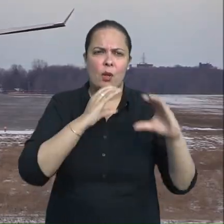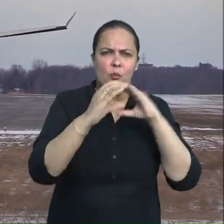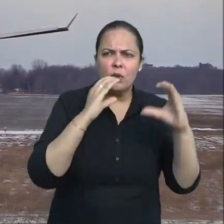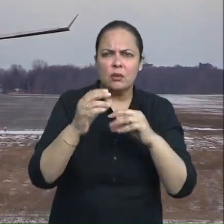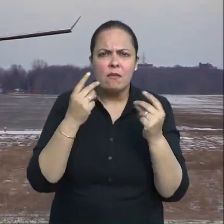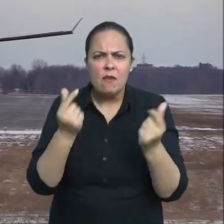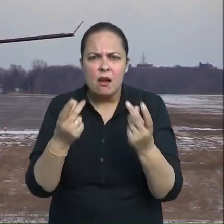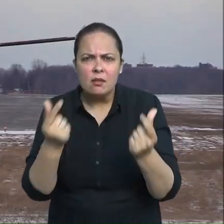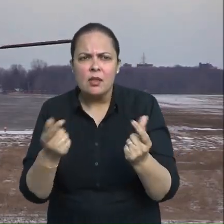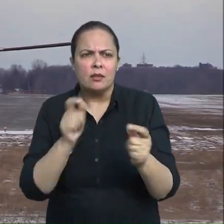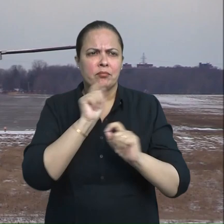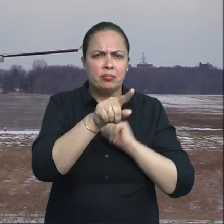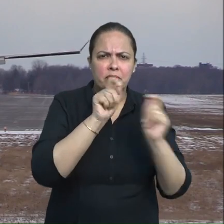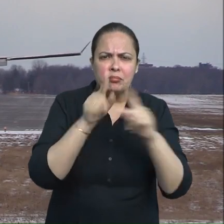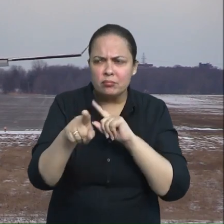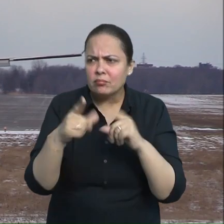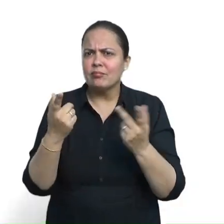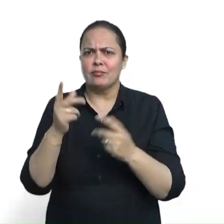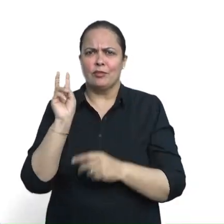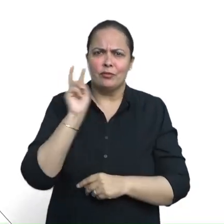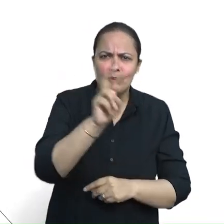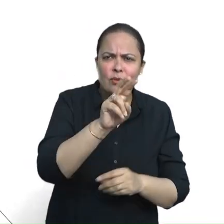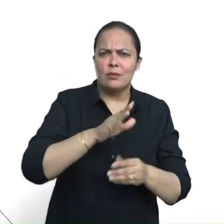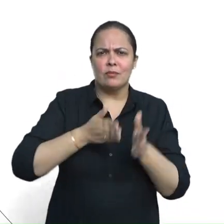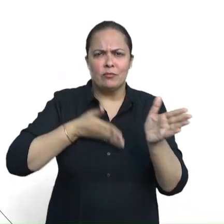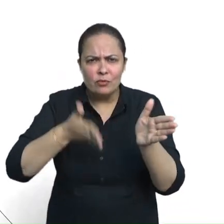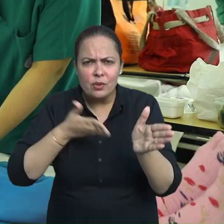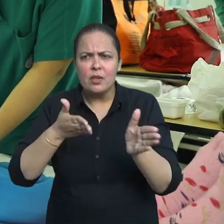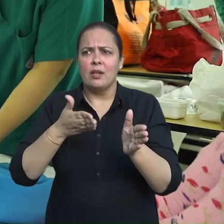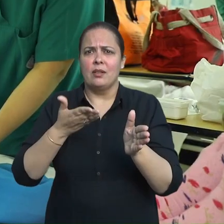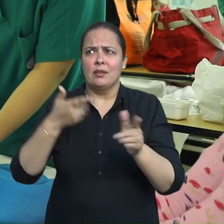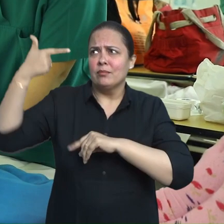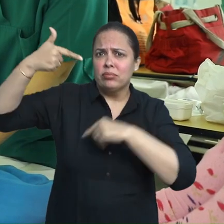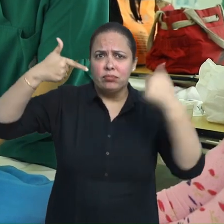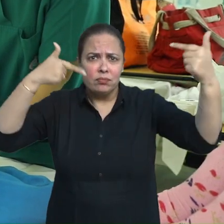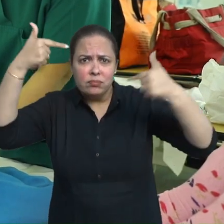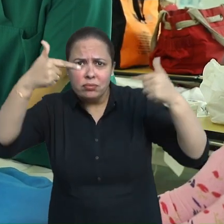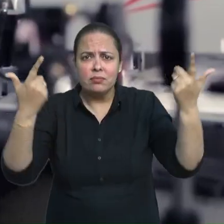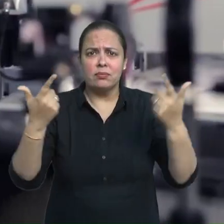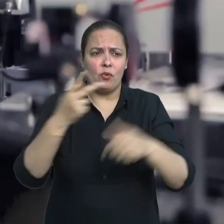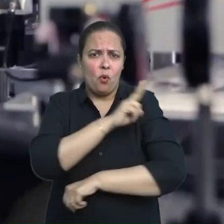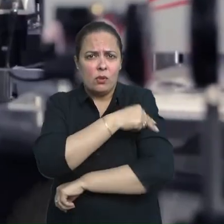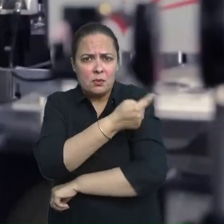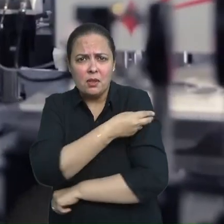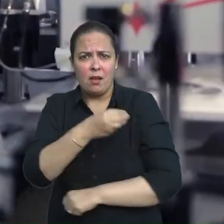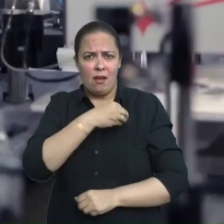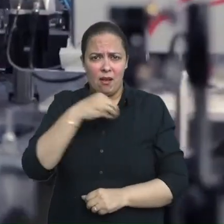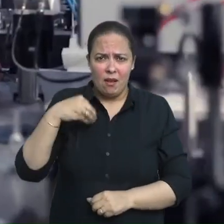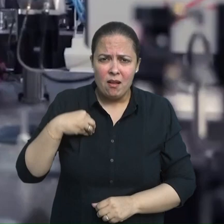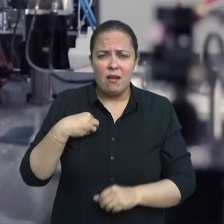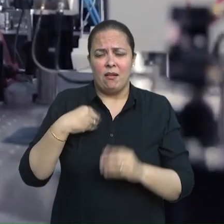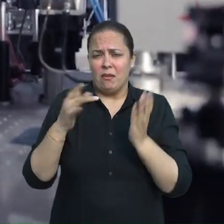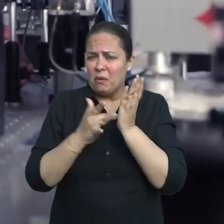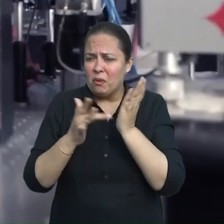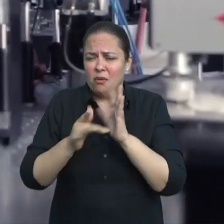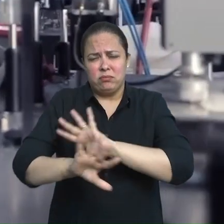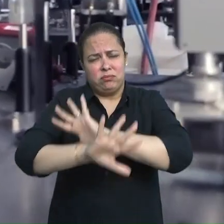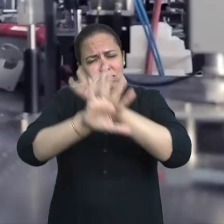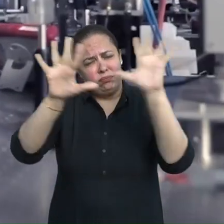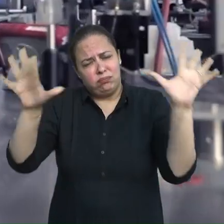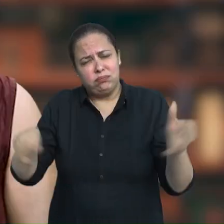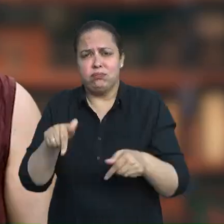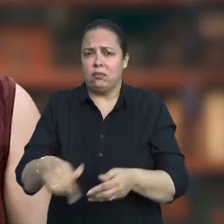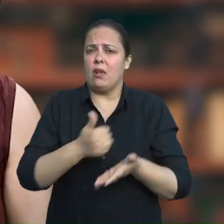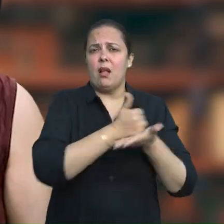to improved transportation, security and healthcare, technology has revolutionized various